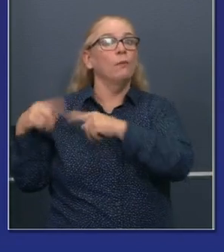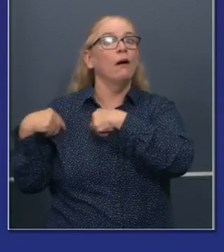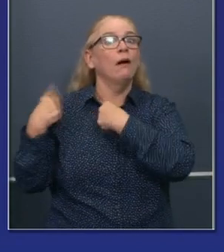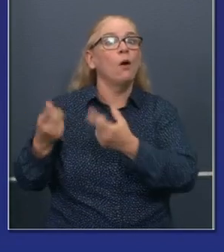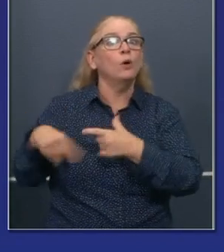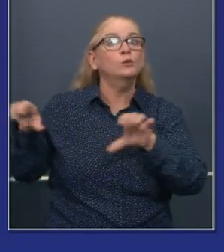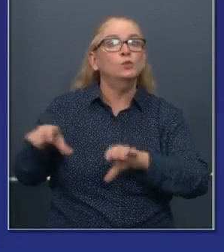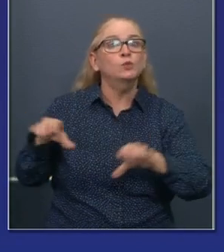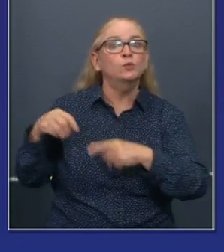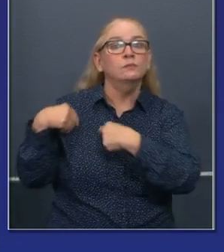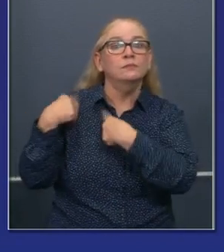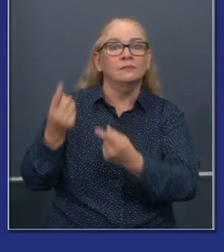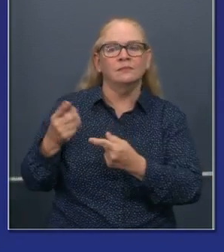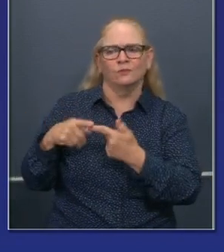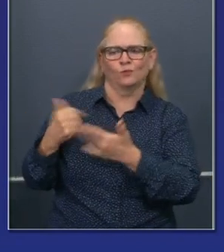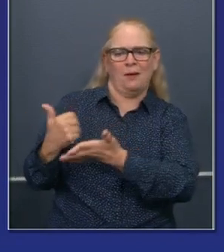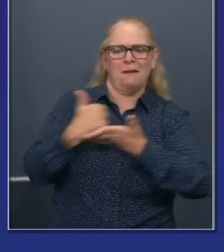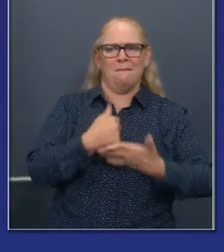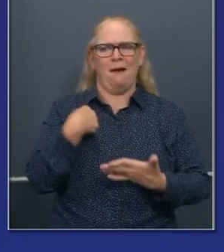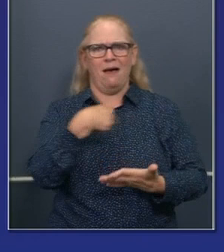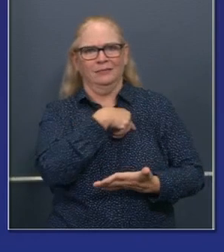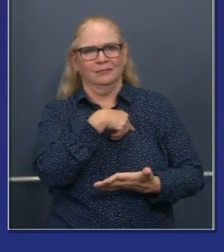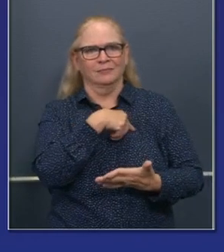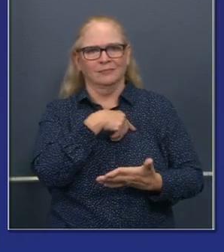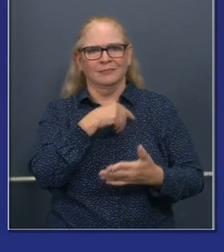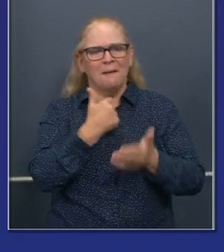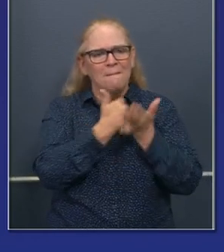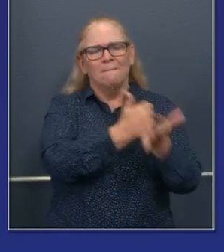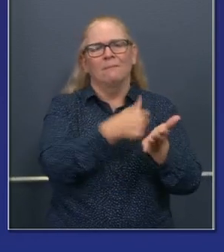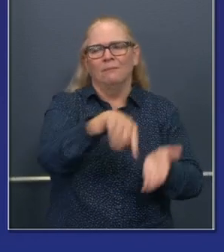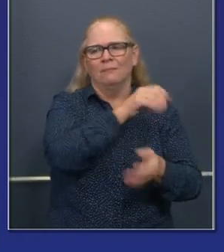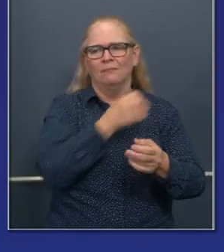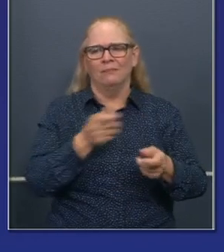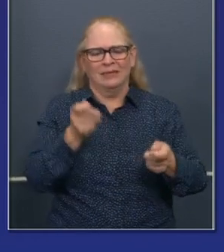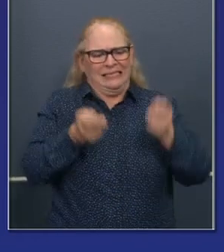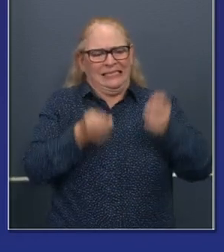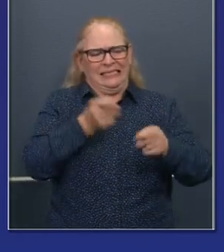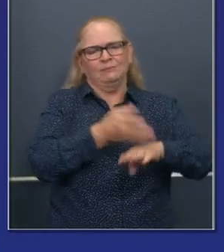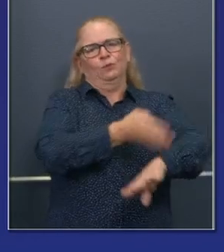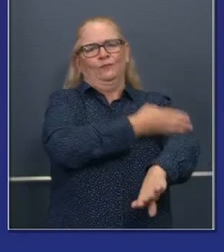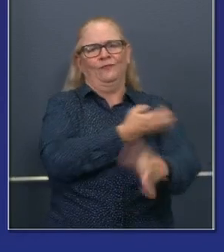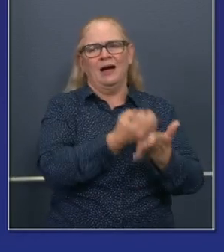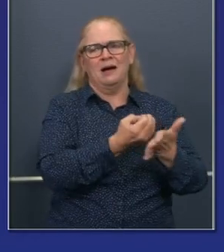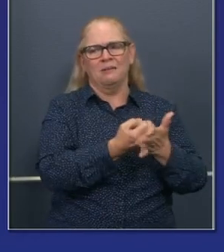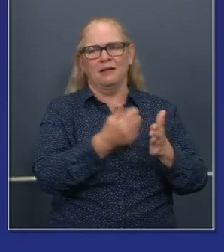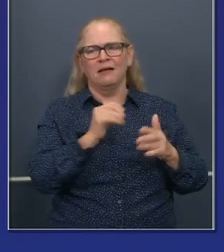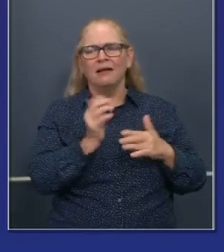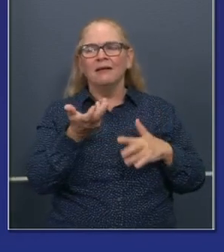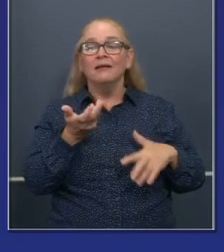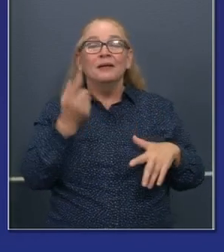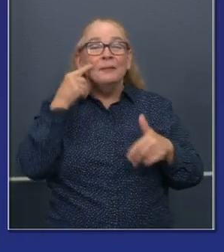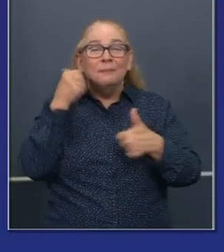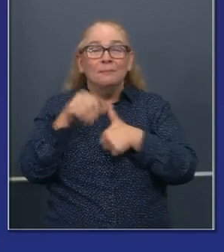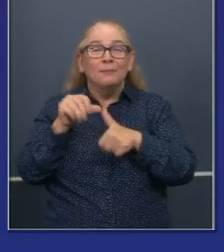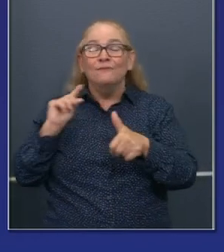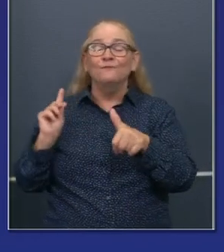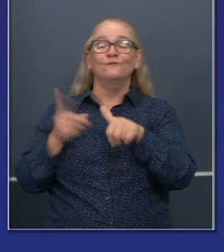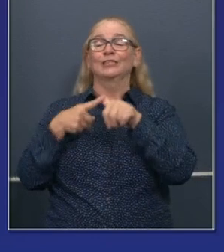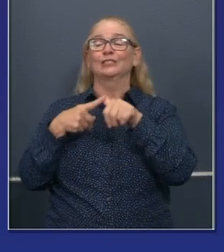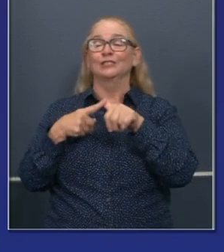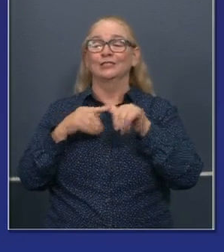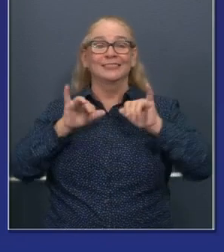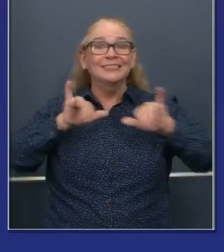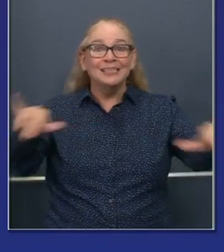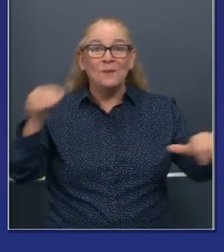with our sector specific guidance so that we can modify that original, as we did stay at home order, put out sectoral guidance,